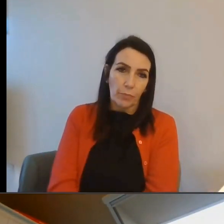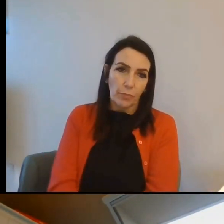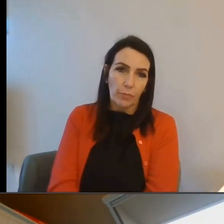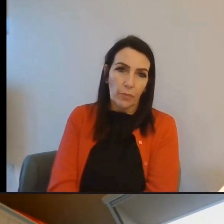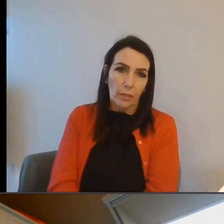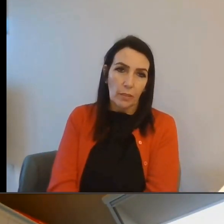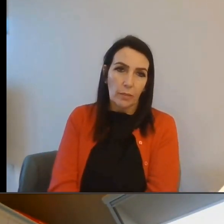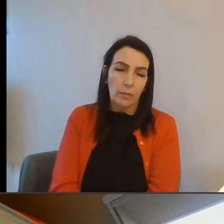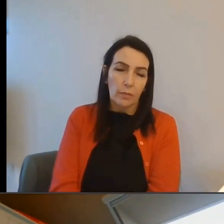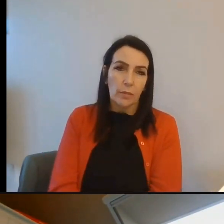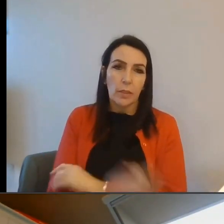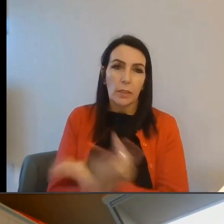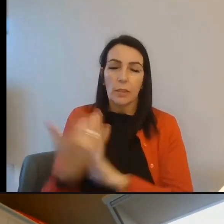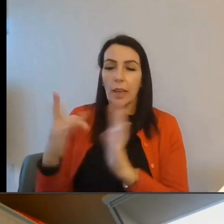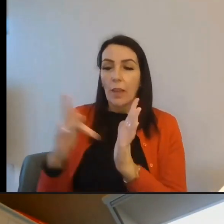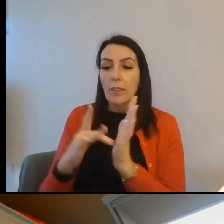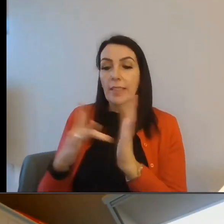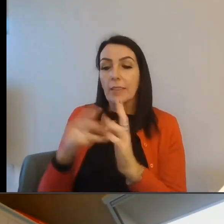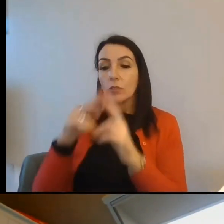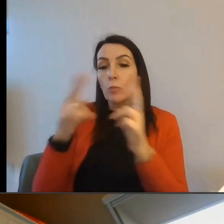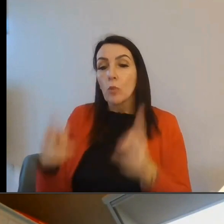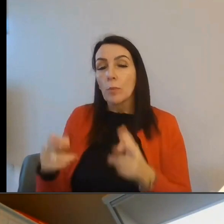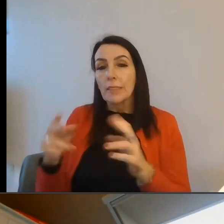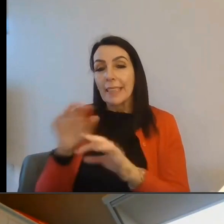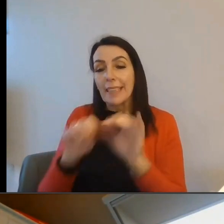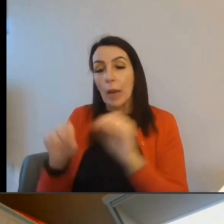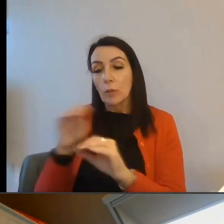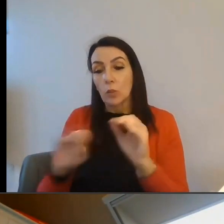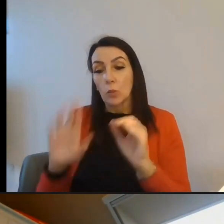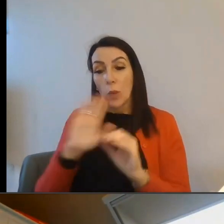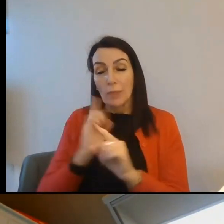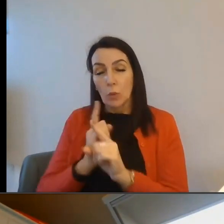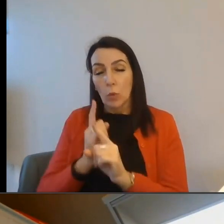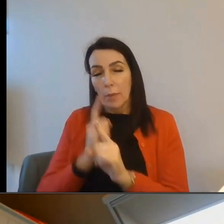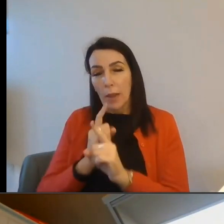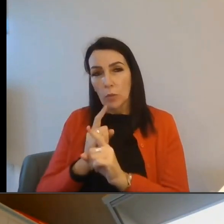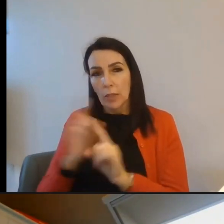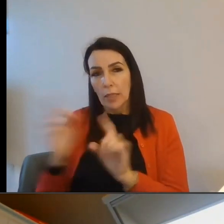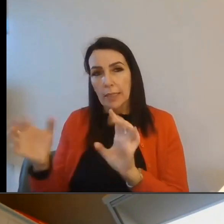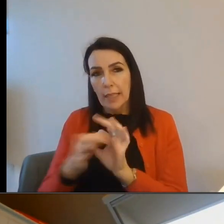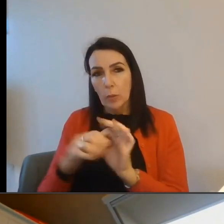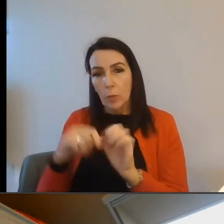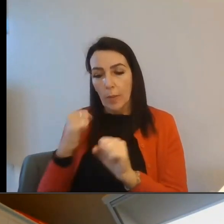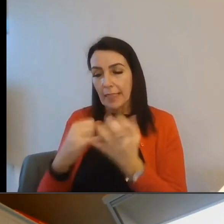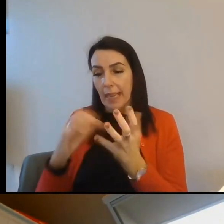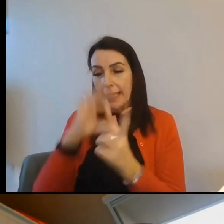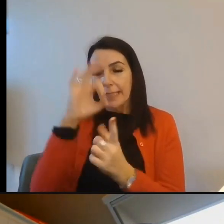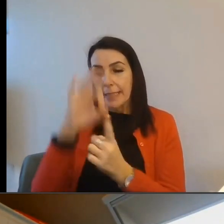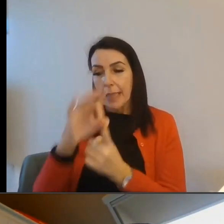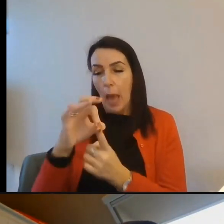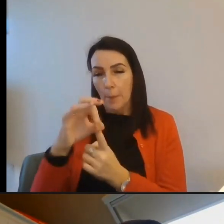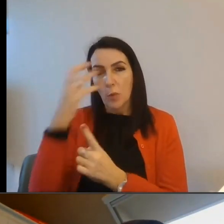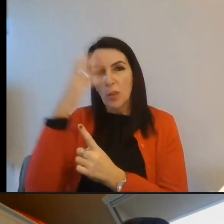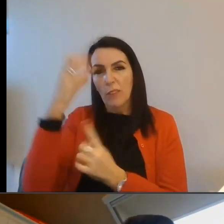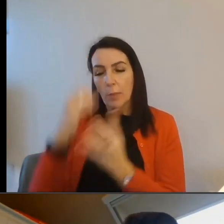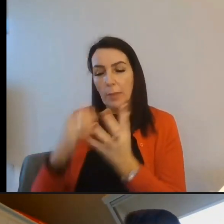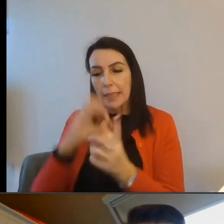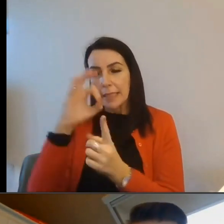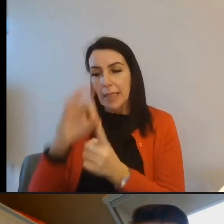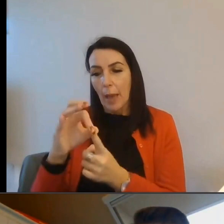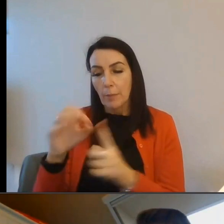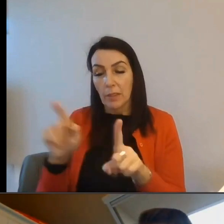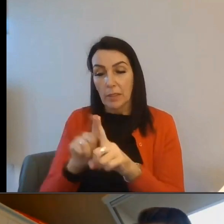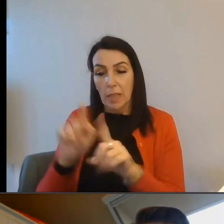The central property calculator, which you've heard me mention, is based on the government SAP. And that's the same calculator